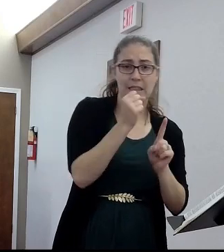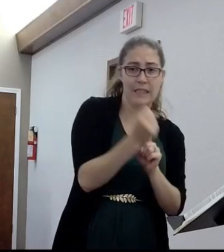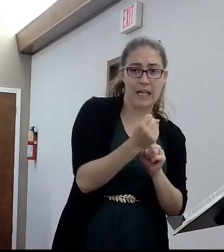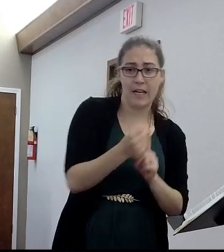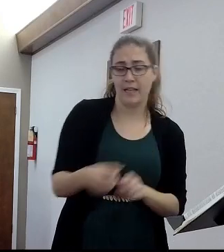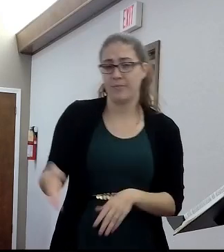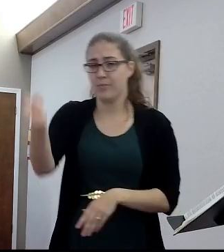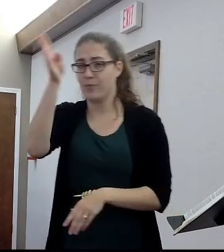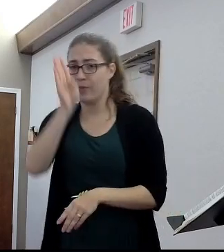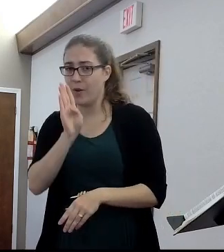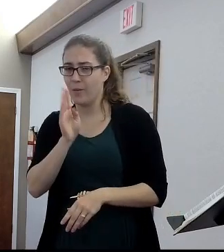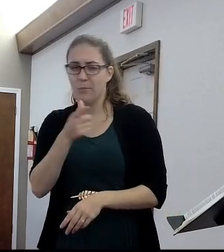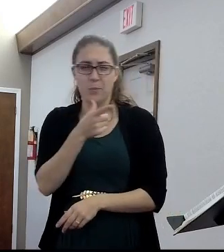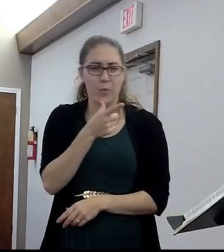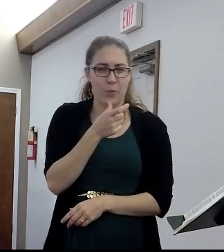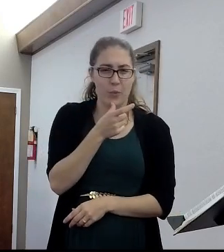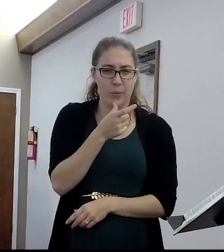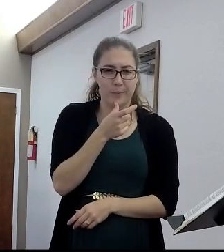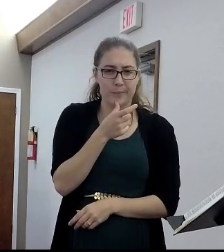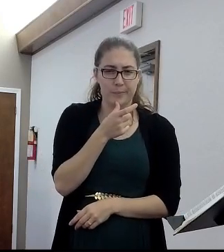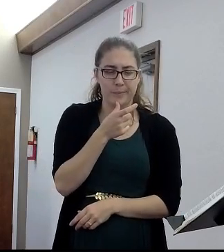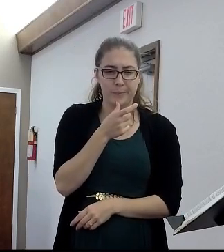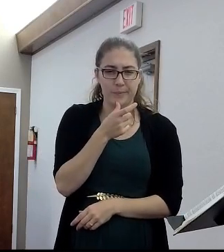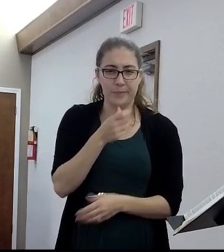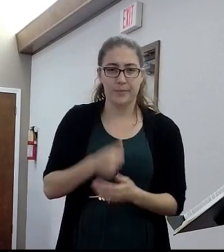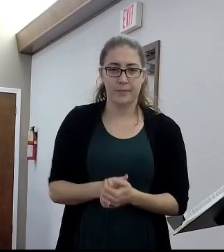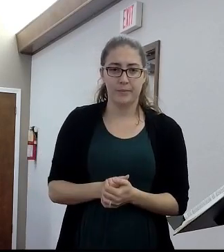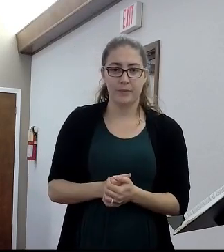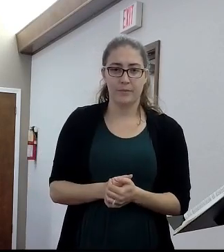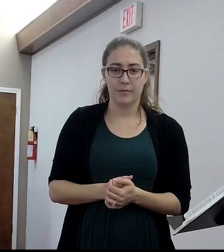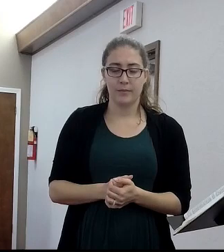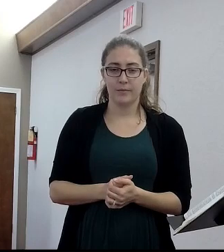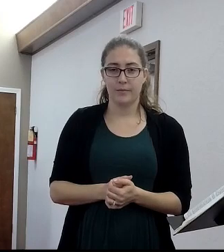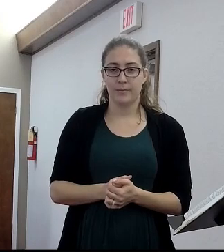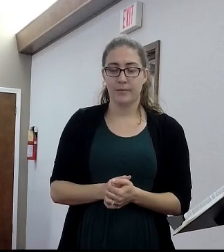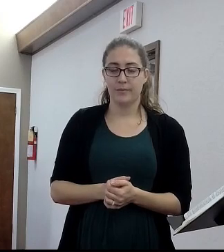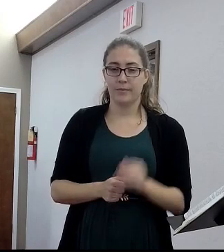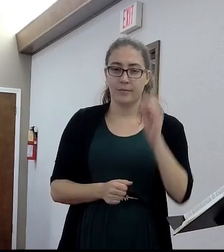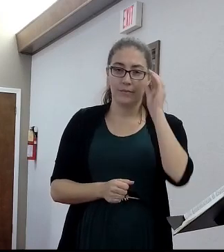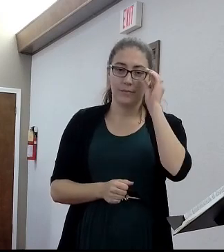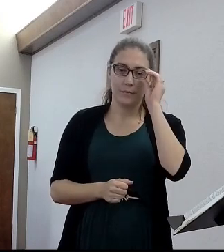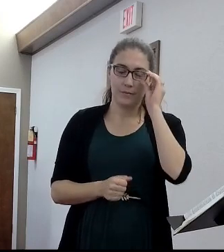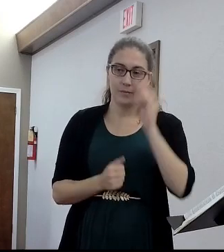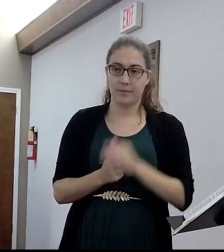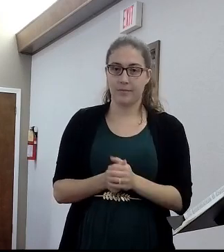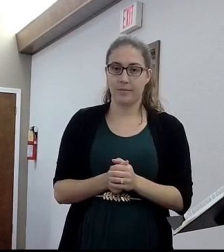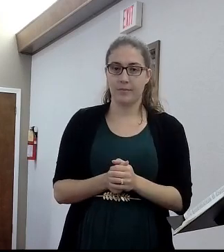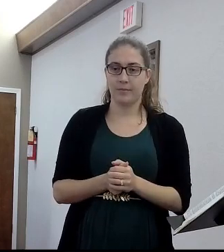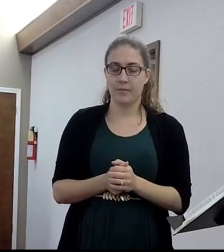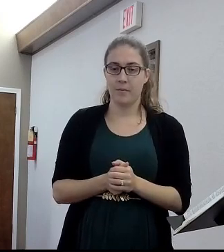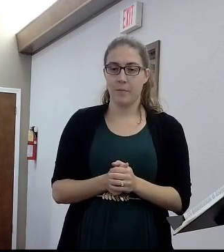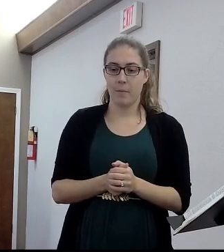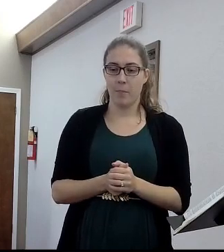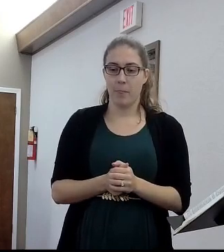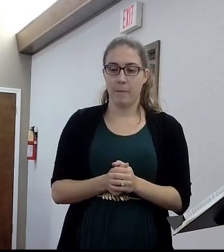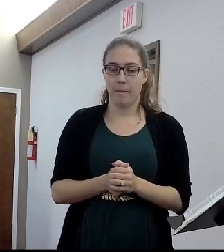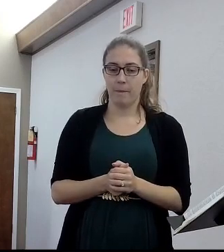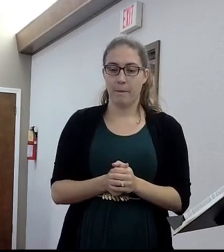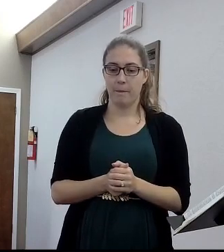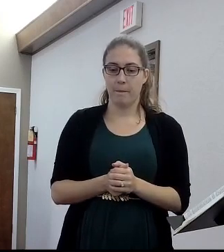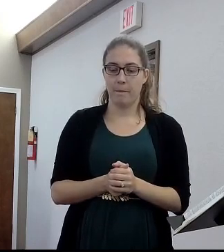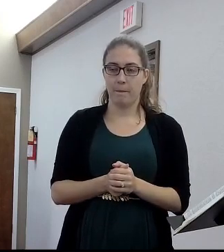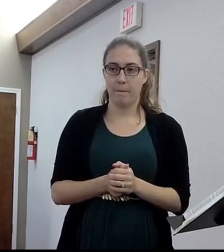Covetousness is about that. Who do you trust more? Society or God? I'll put it to you this way, and we'll move on.